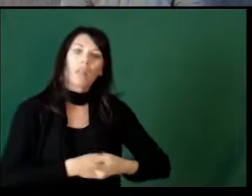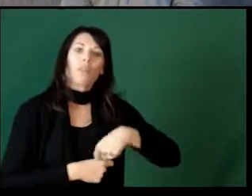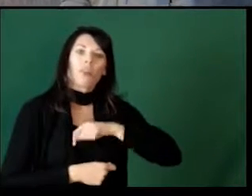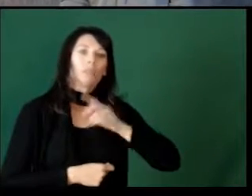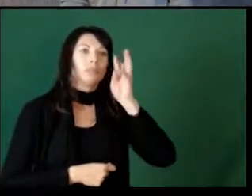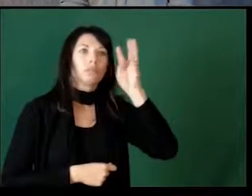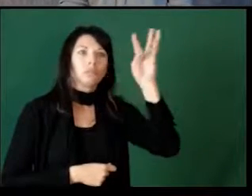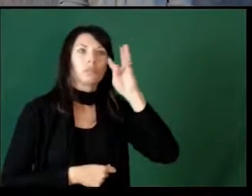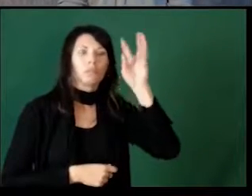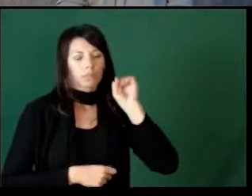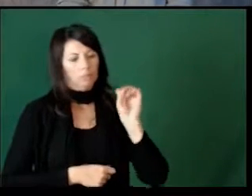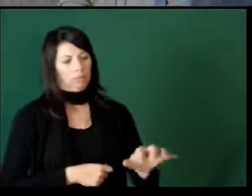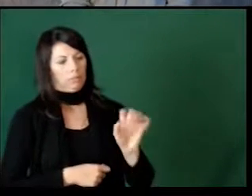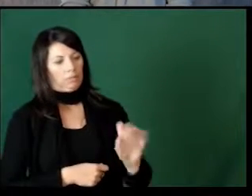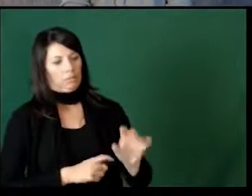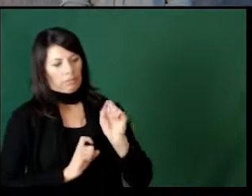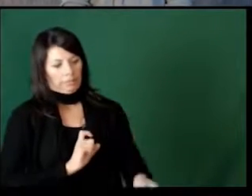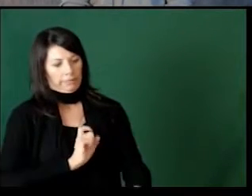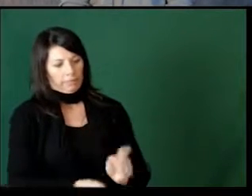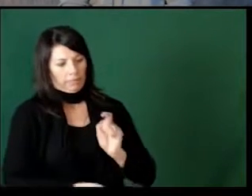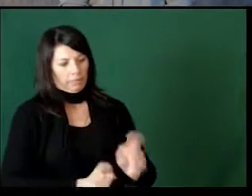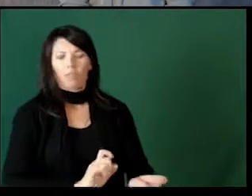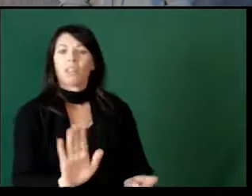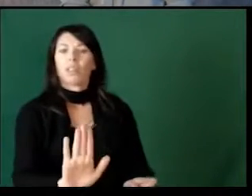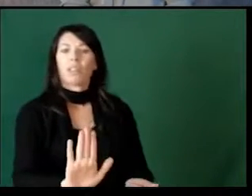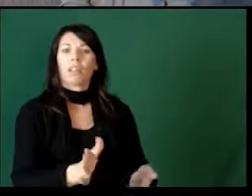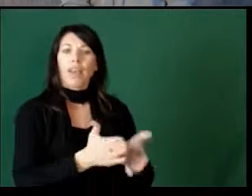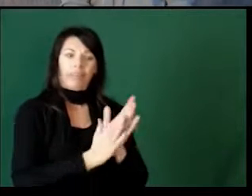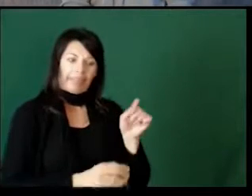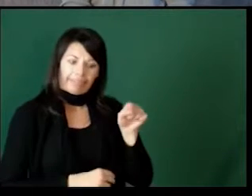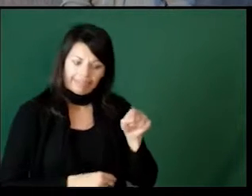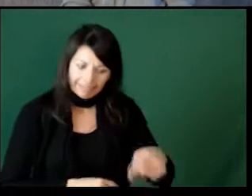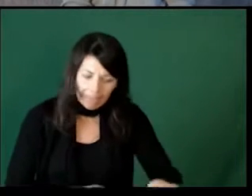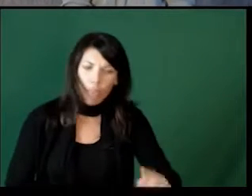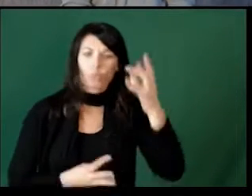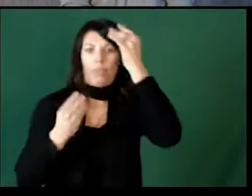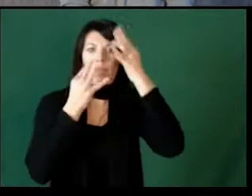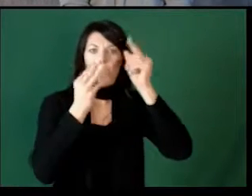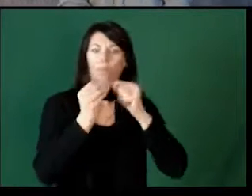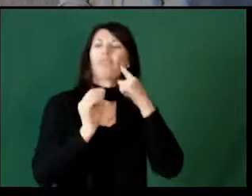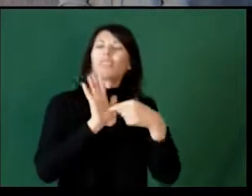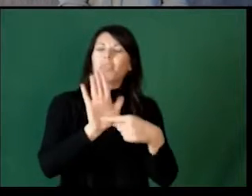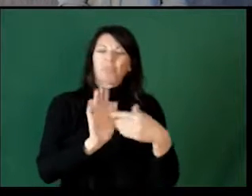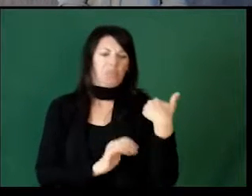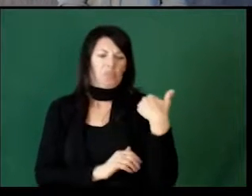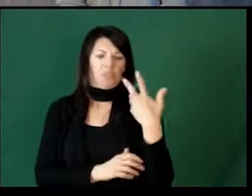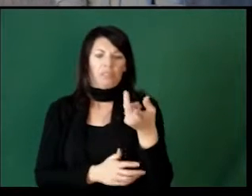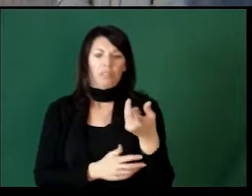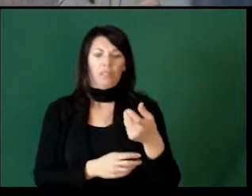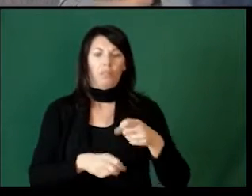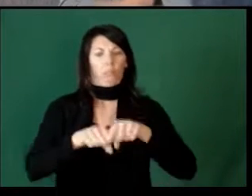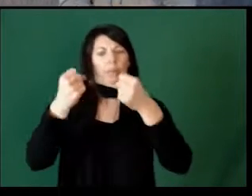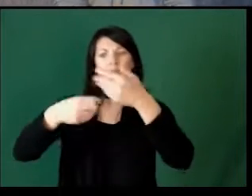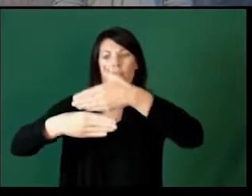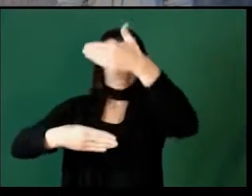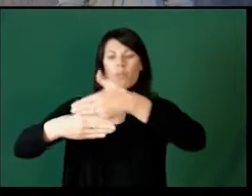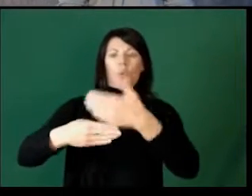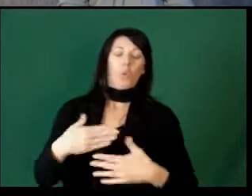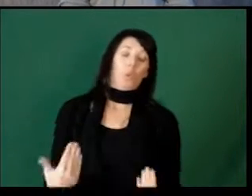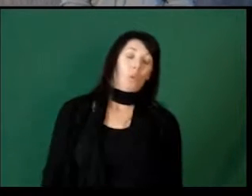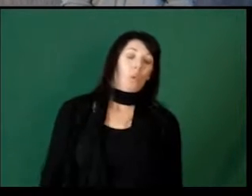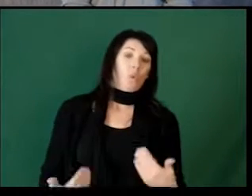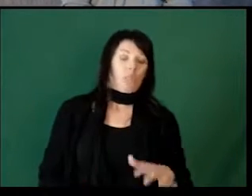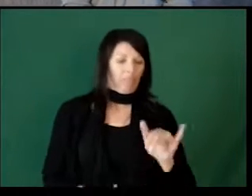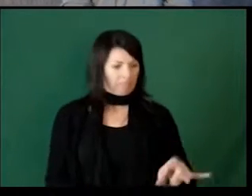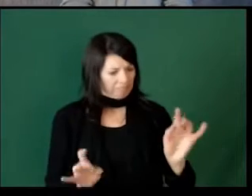Rather than us always coming up with the solution, just start having them think about it. How? Like the example we gave. Breaking the